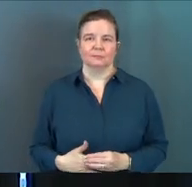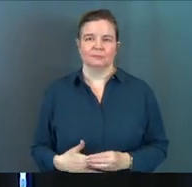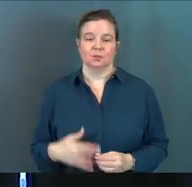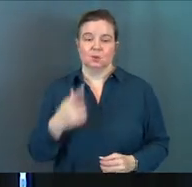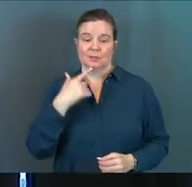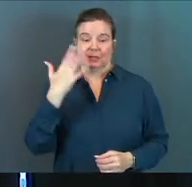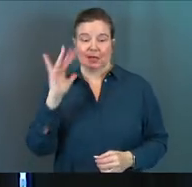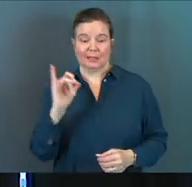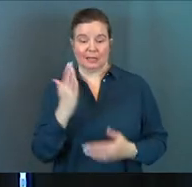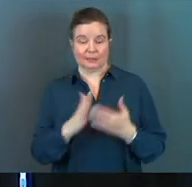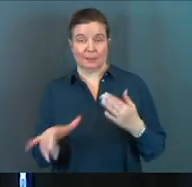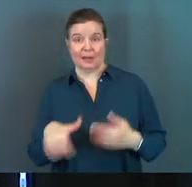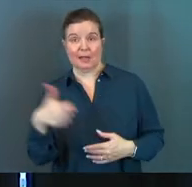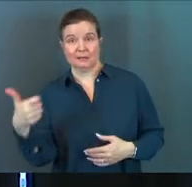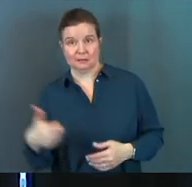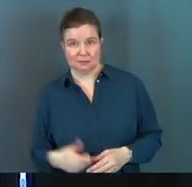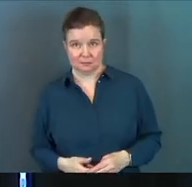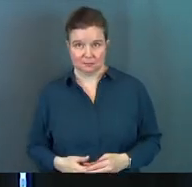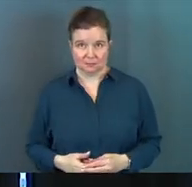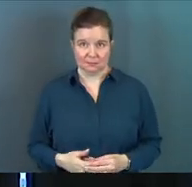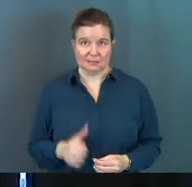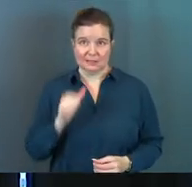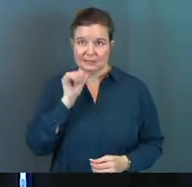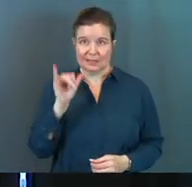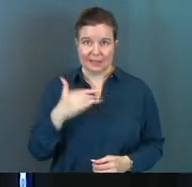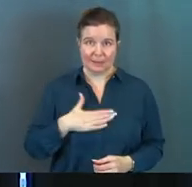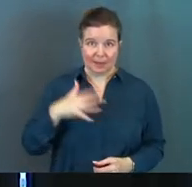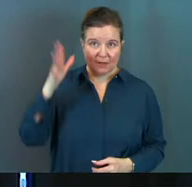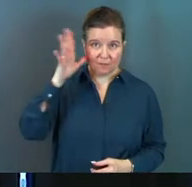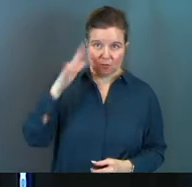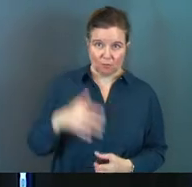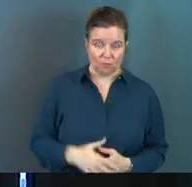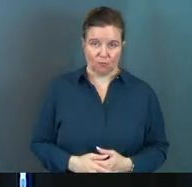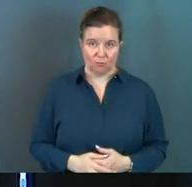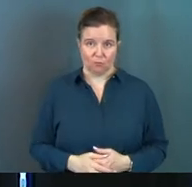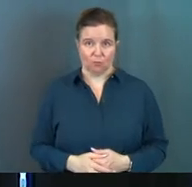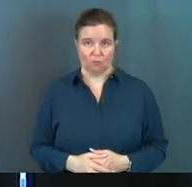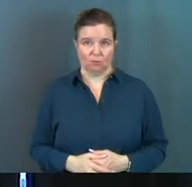You'd say God's like somebody else, not like my father was.